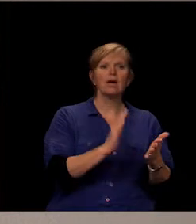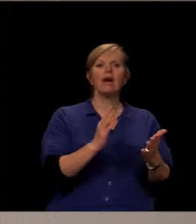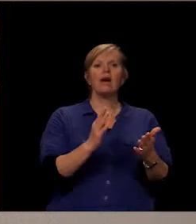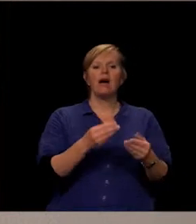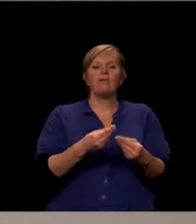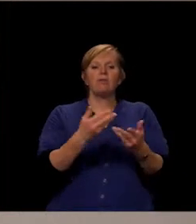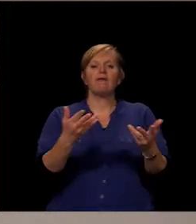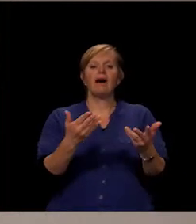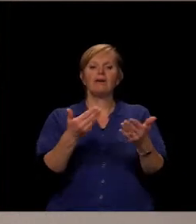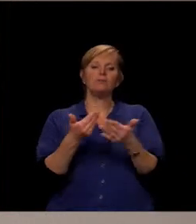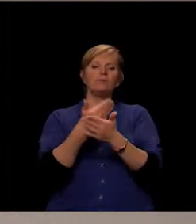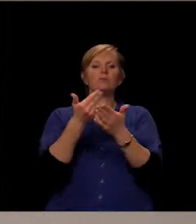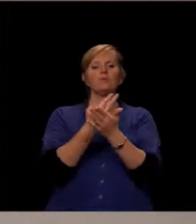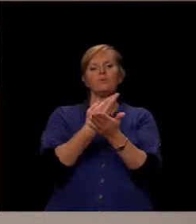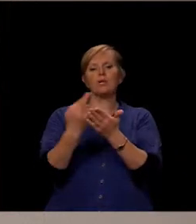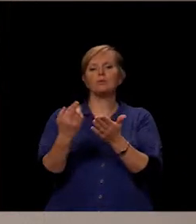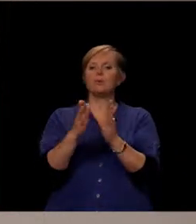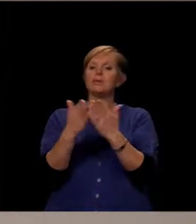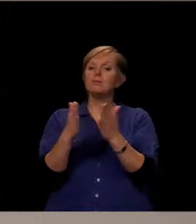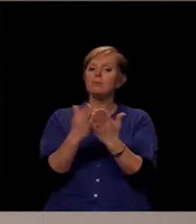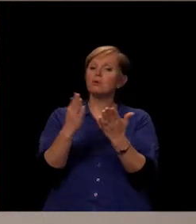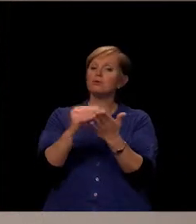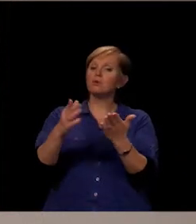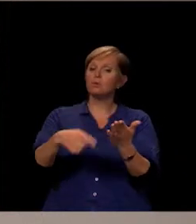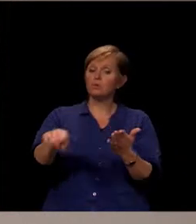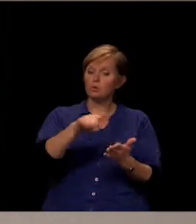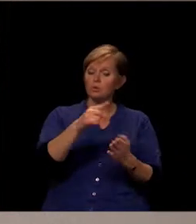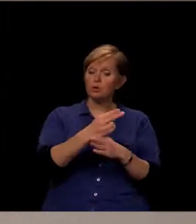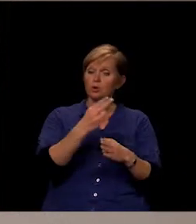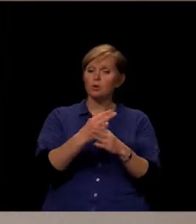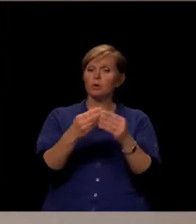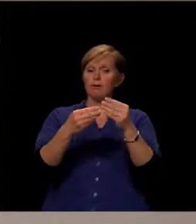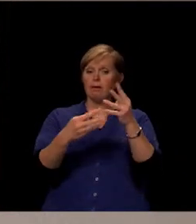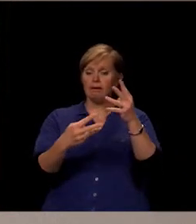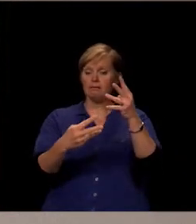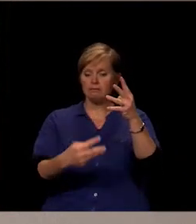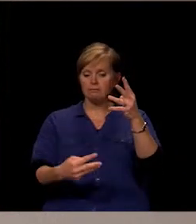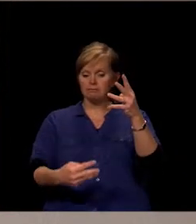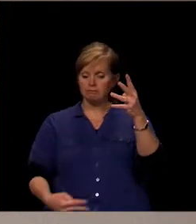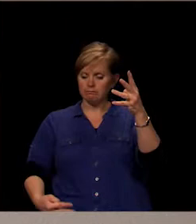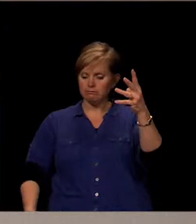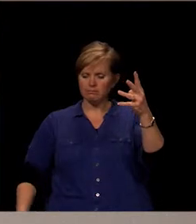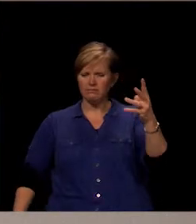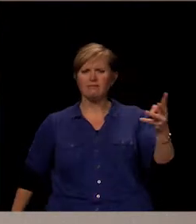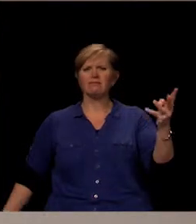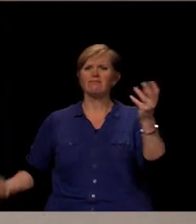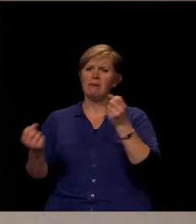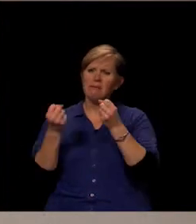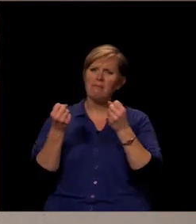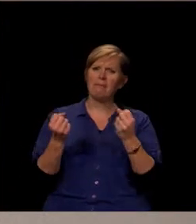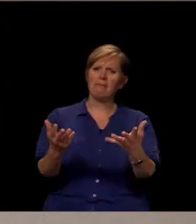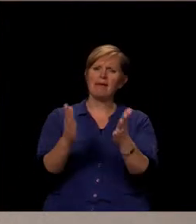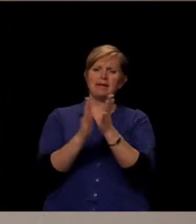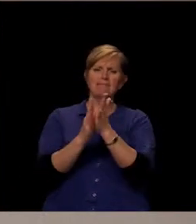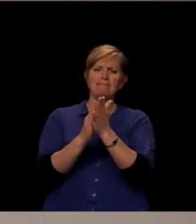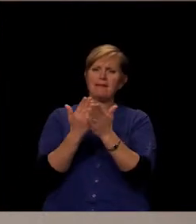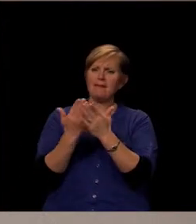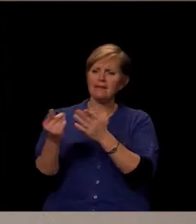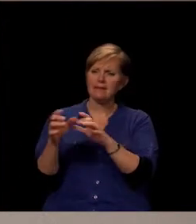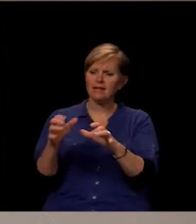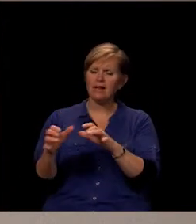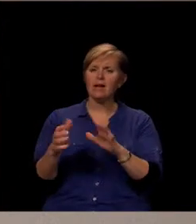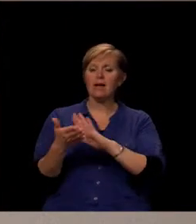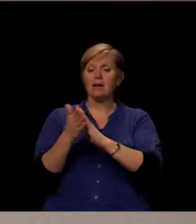resources and textbooks for students to use, and the list goes on and on. Being a board member steals